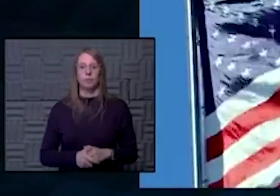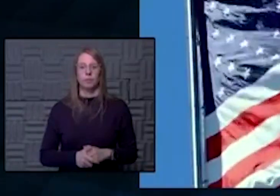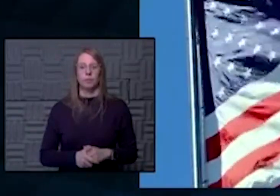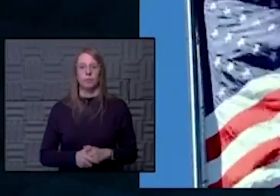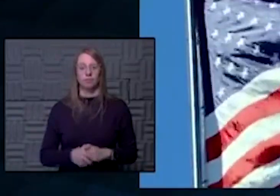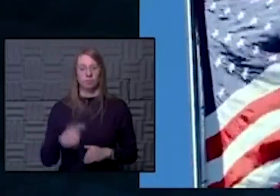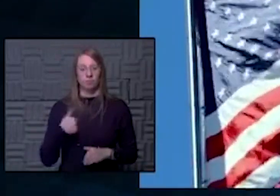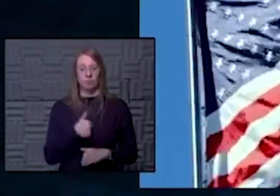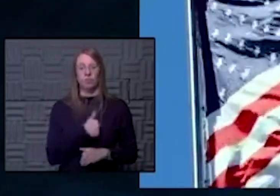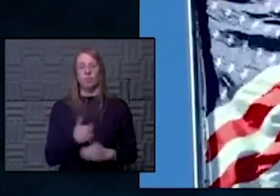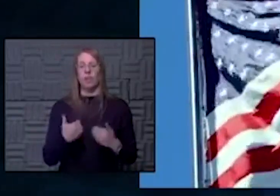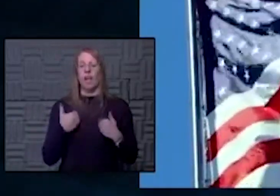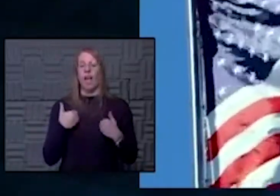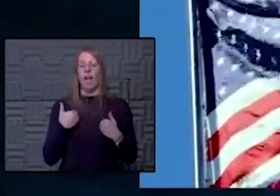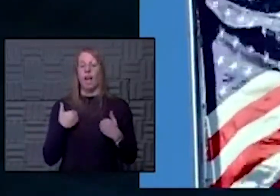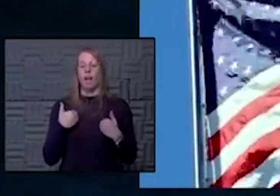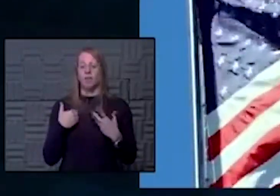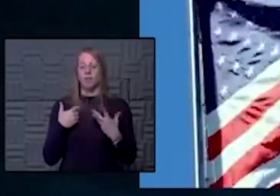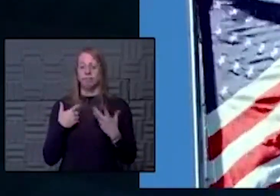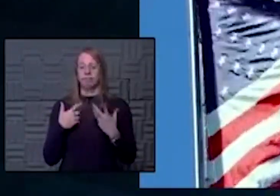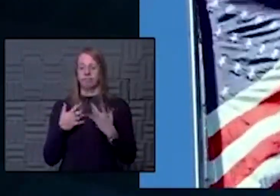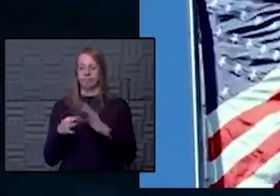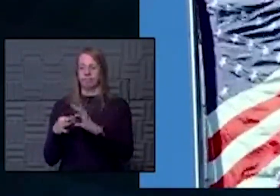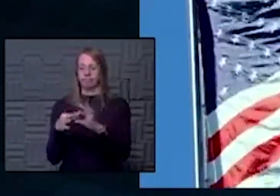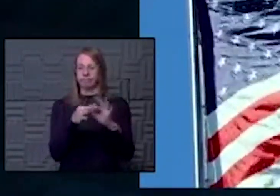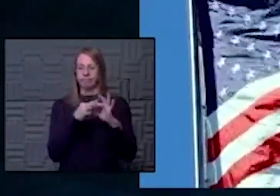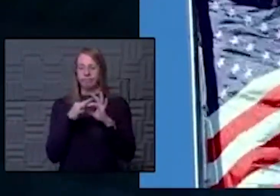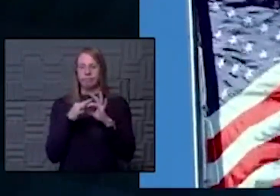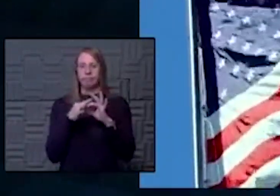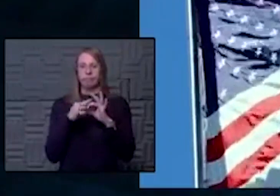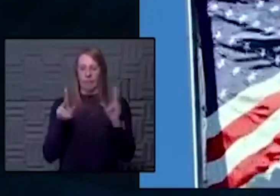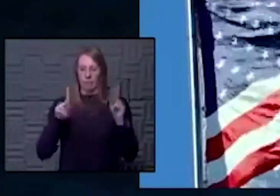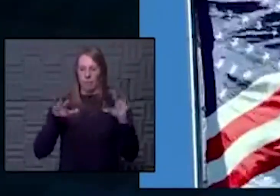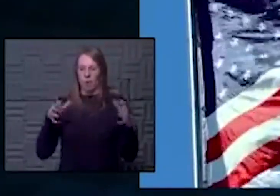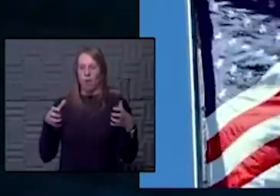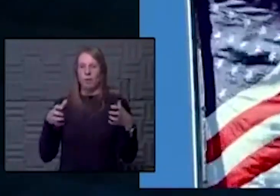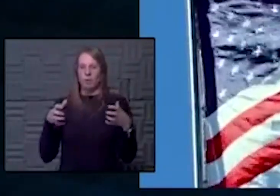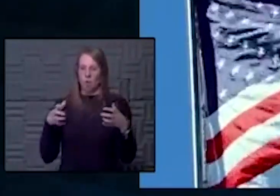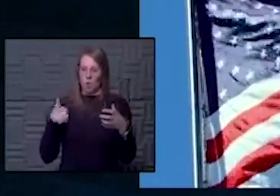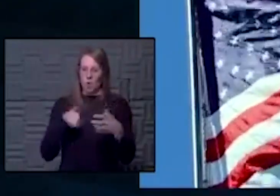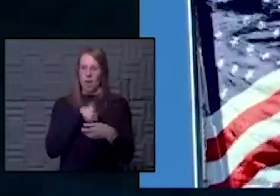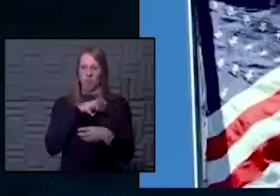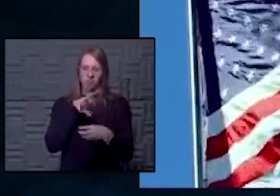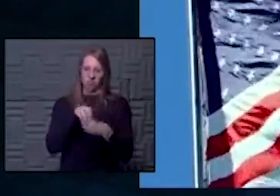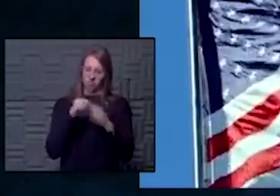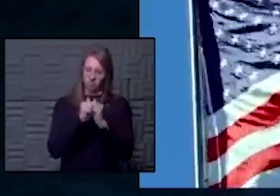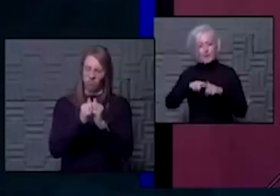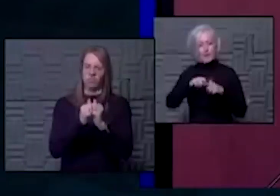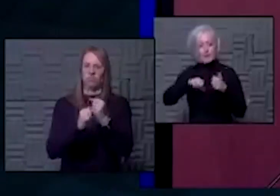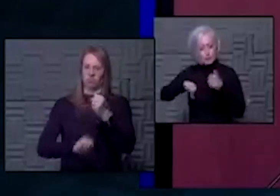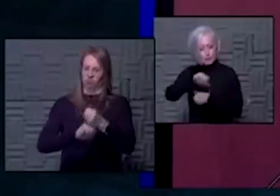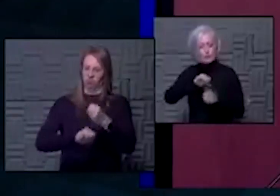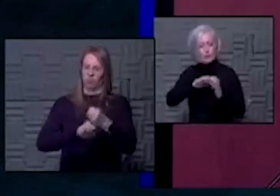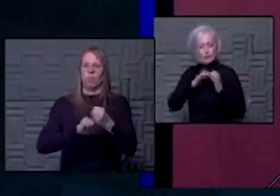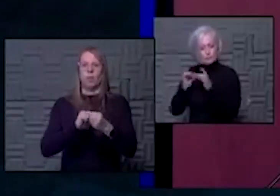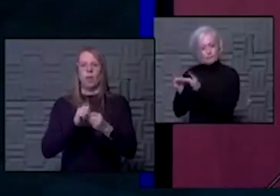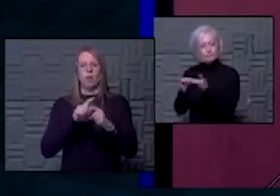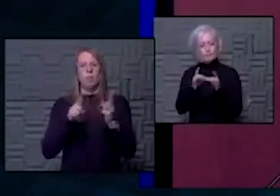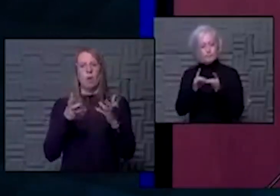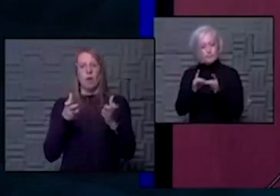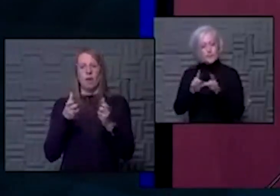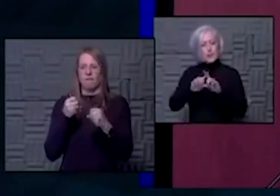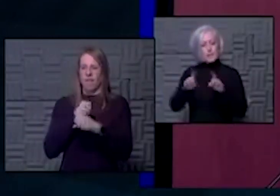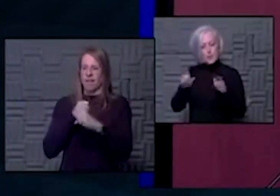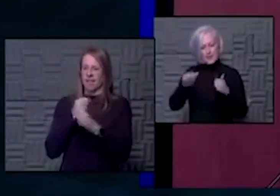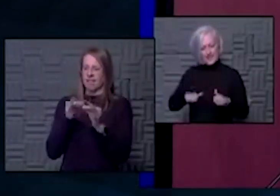We have this shared humanity where we're all in things together. But for some reason, we want to fight simple logic and truth. And it's odd